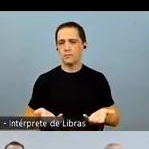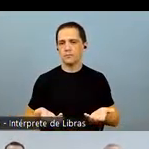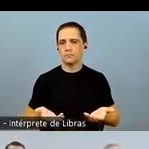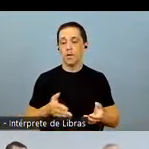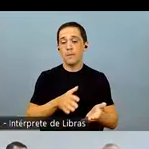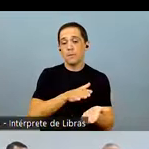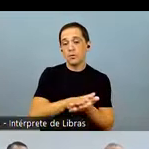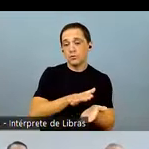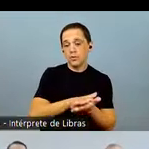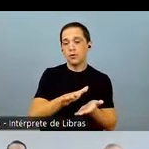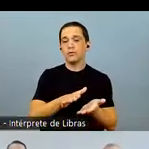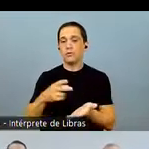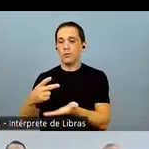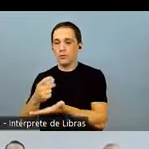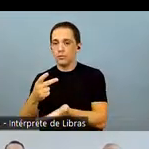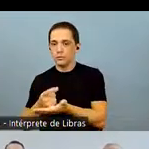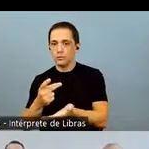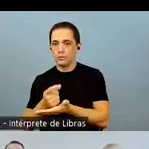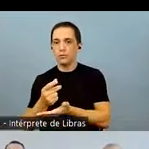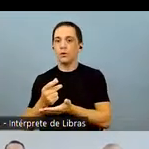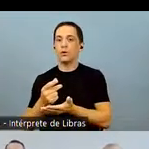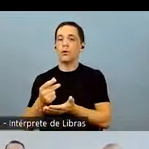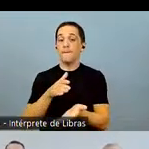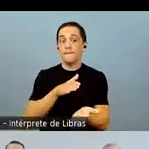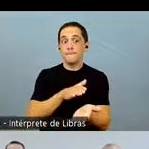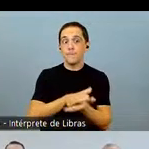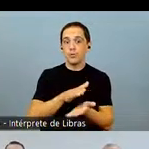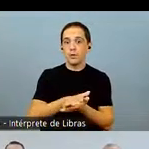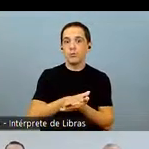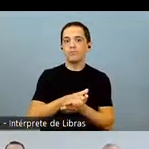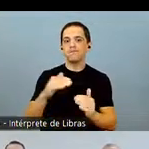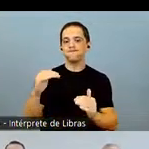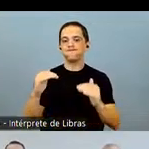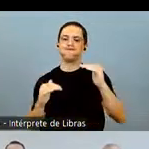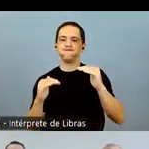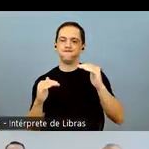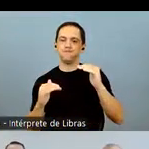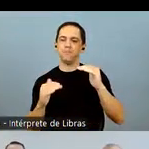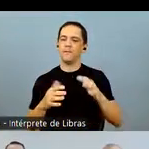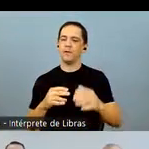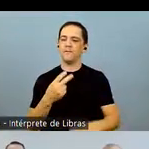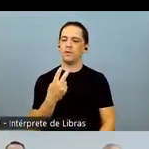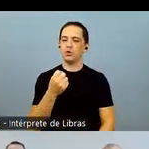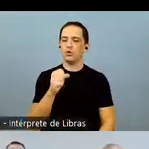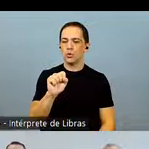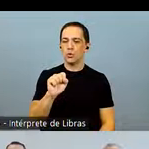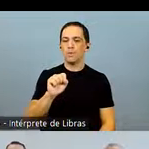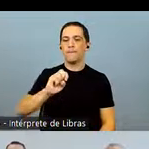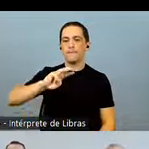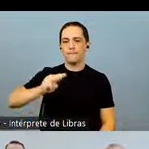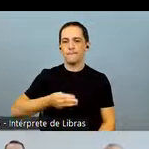for the first time in five years, production volume will be higher than consumption,